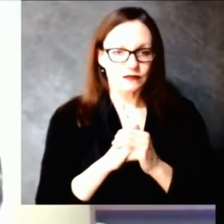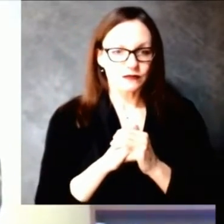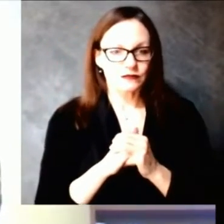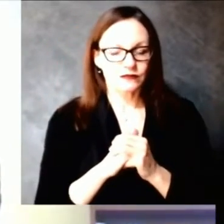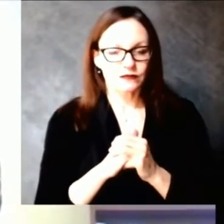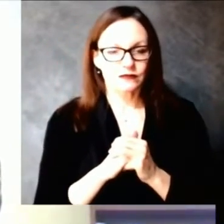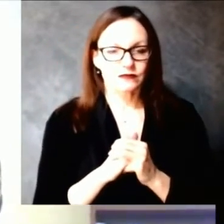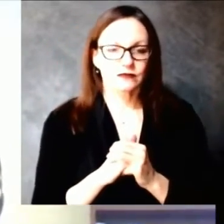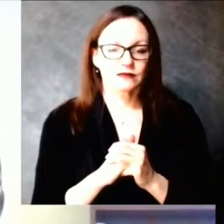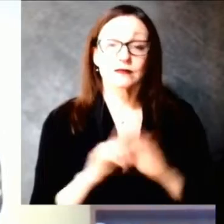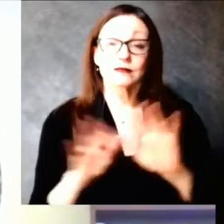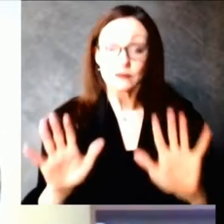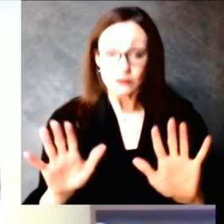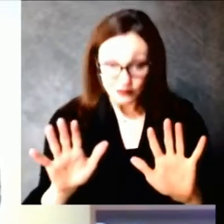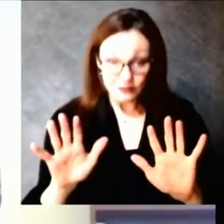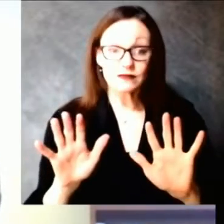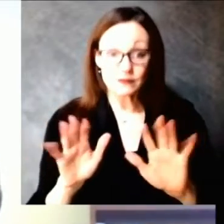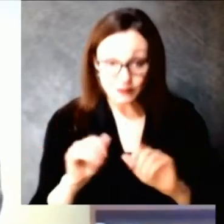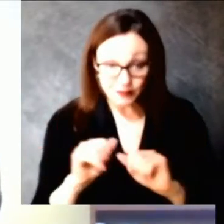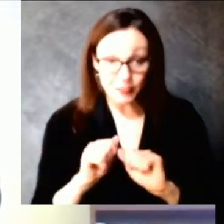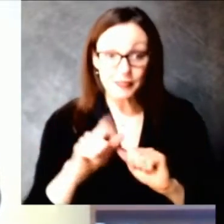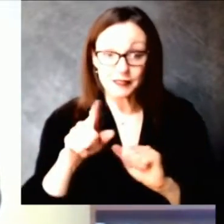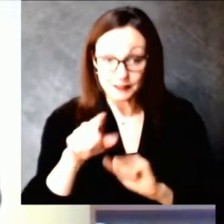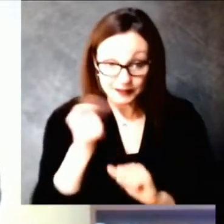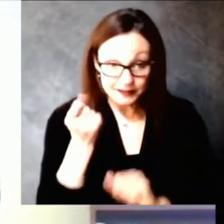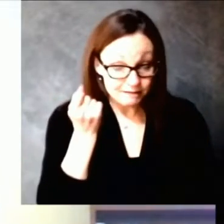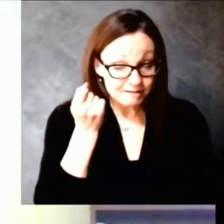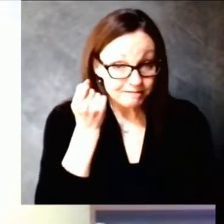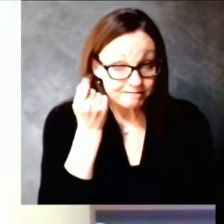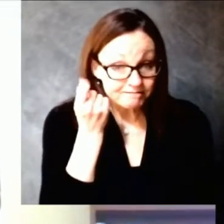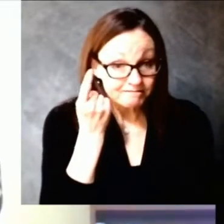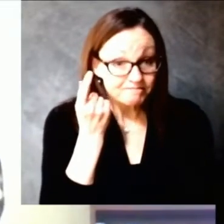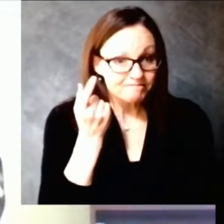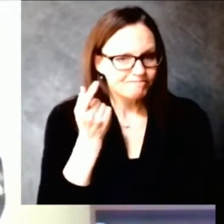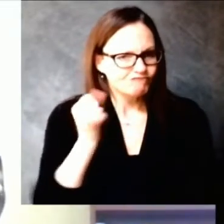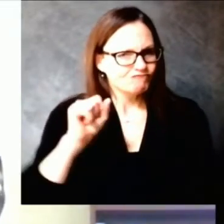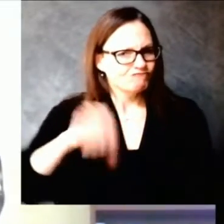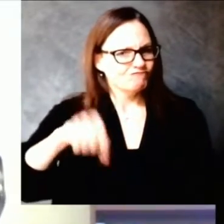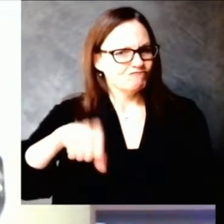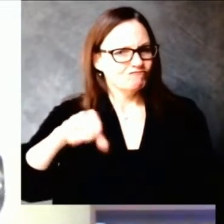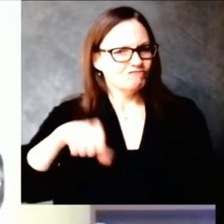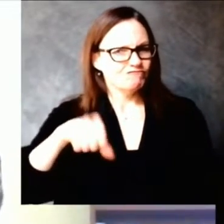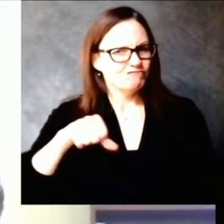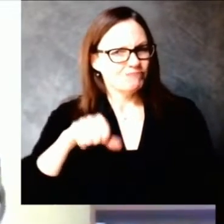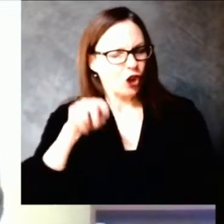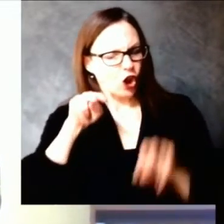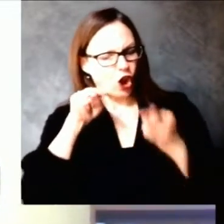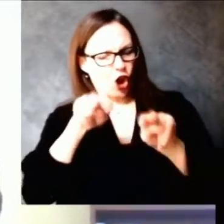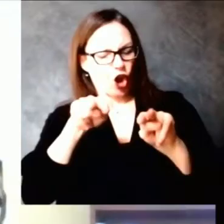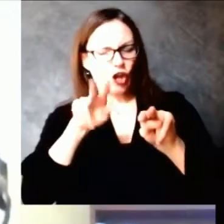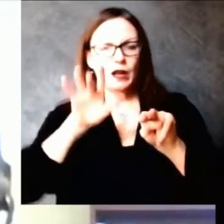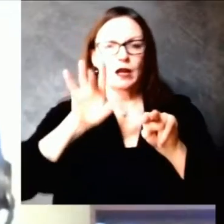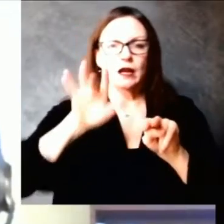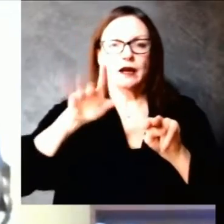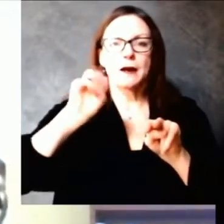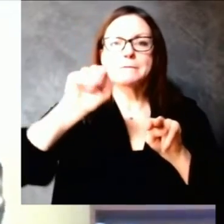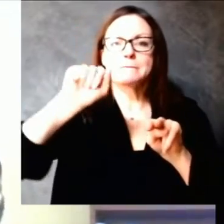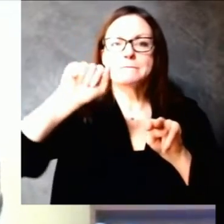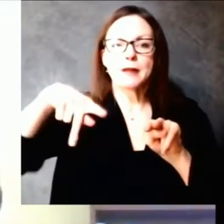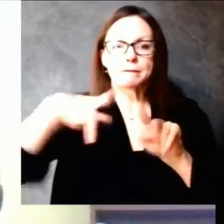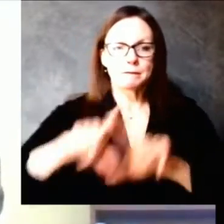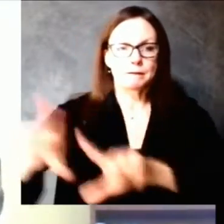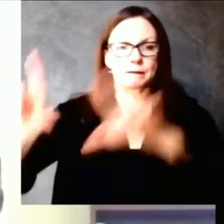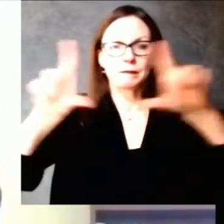as high a vaccination rate. And so a couple of things I would say about this. First of all, what I say about